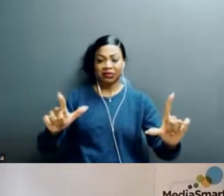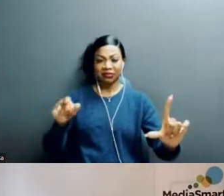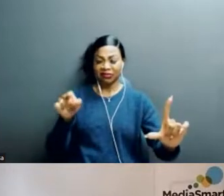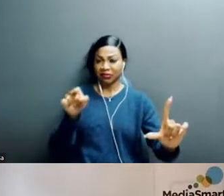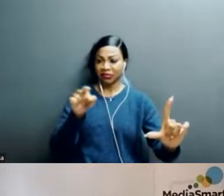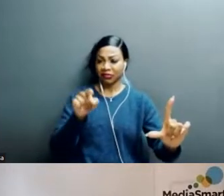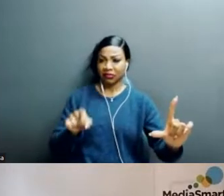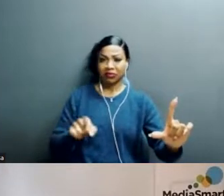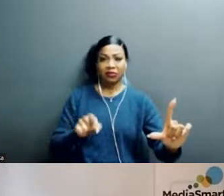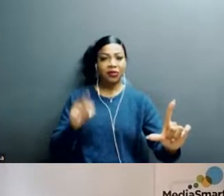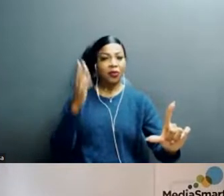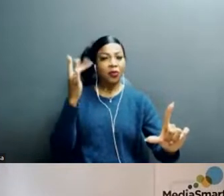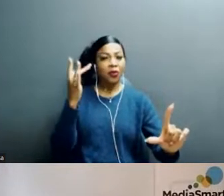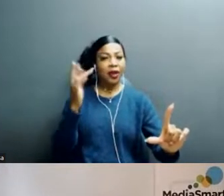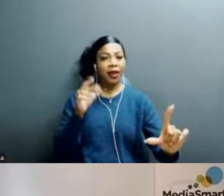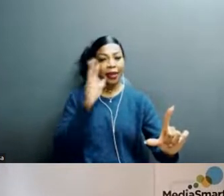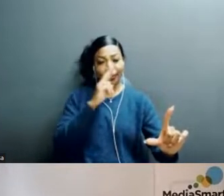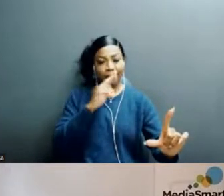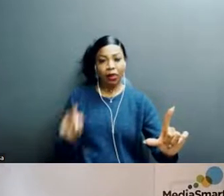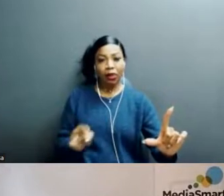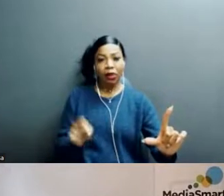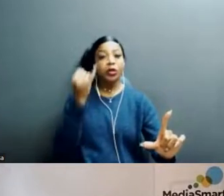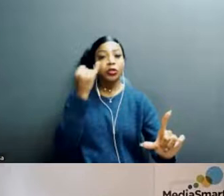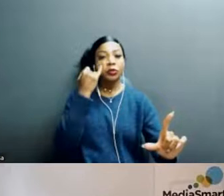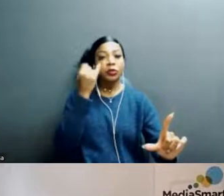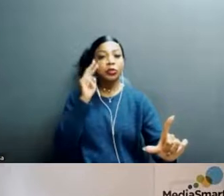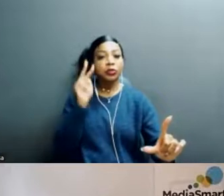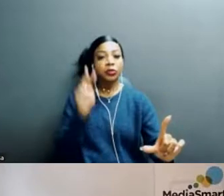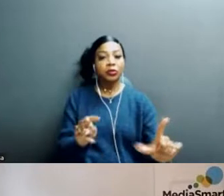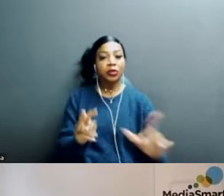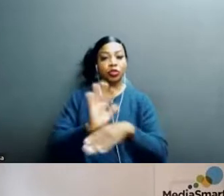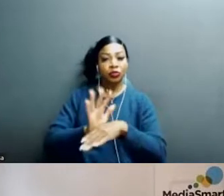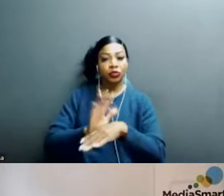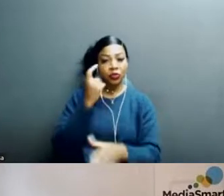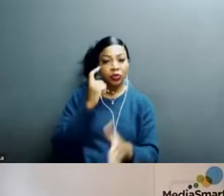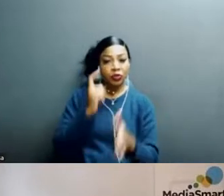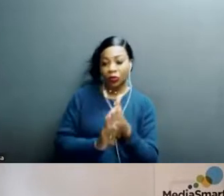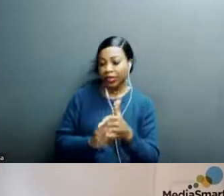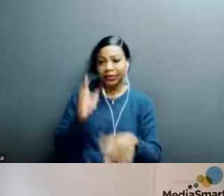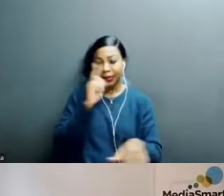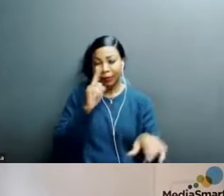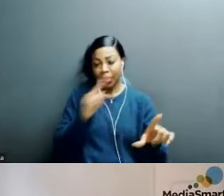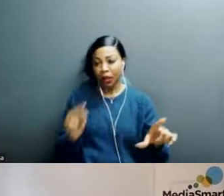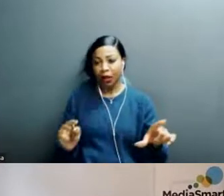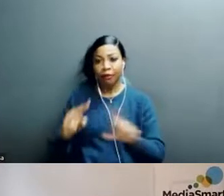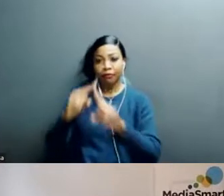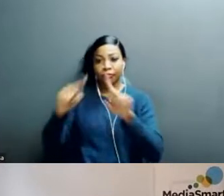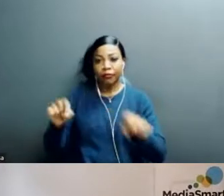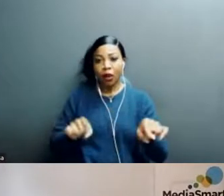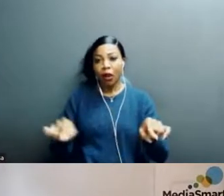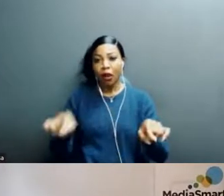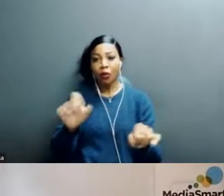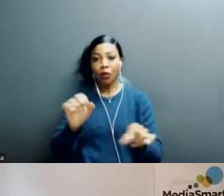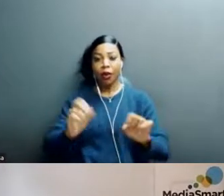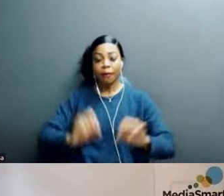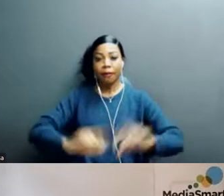for example, if you're, you know, watching a streaming movie and you see your mouse move or you see something, a window pop up, that could be an